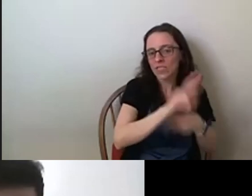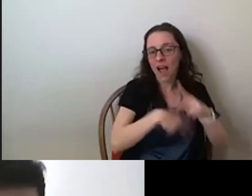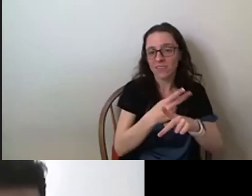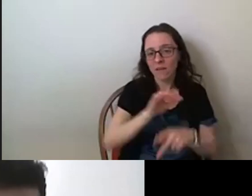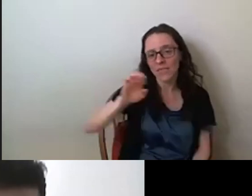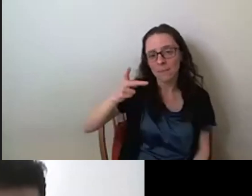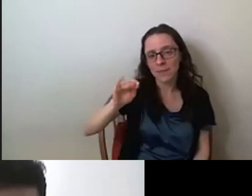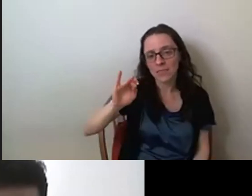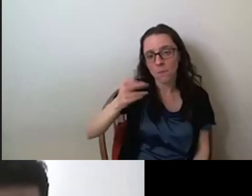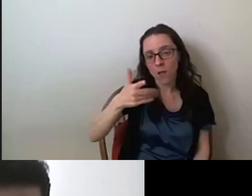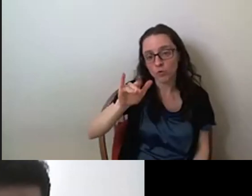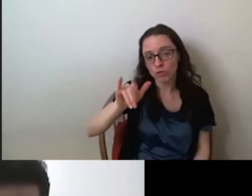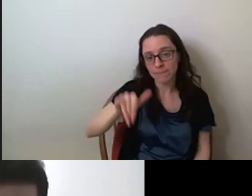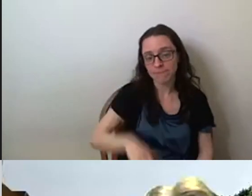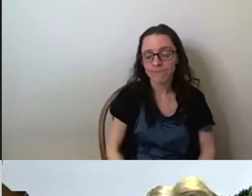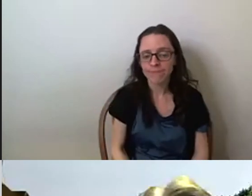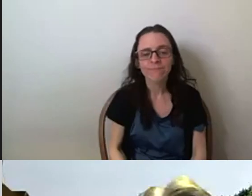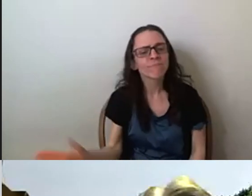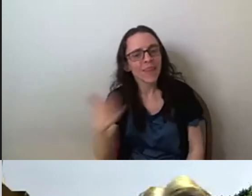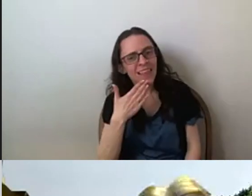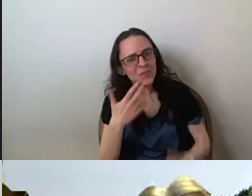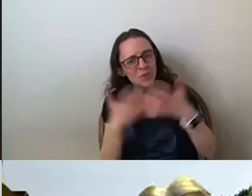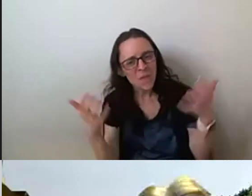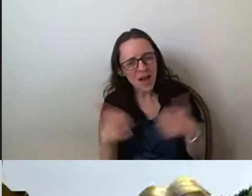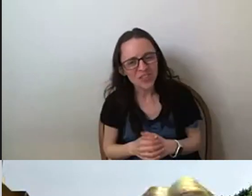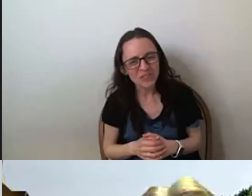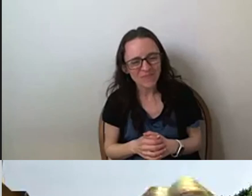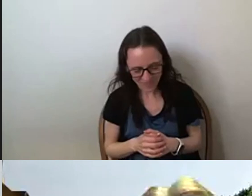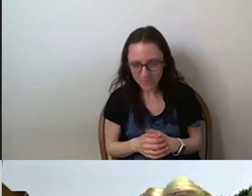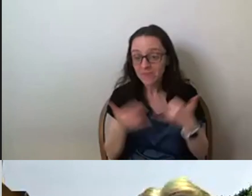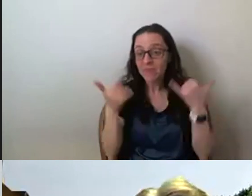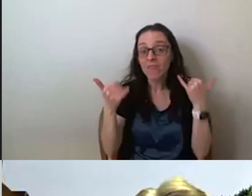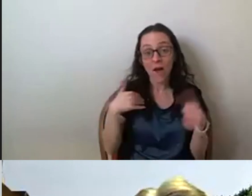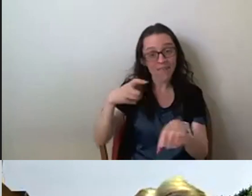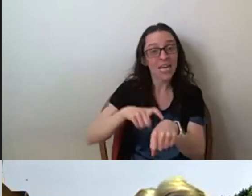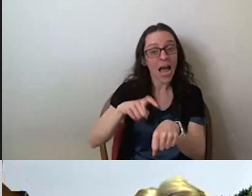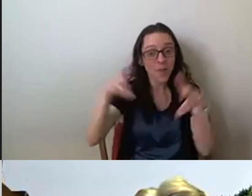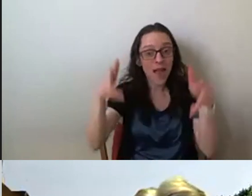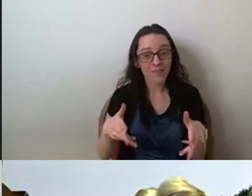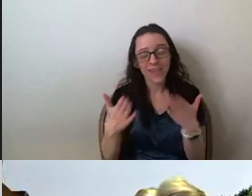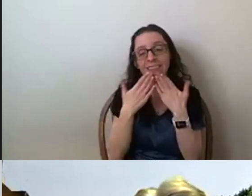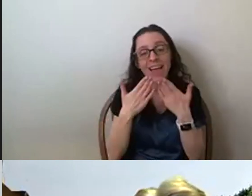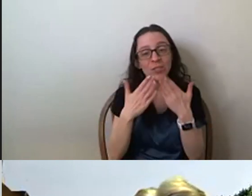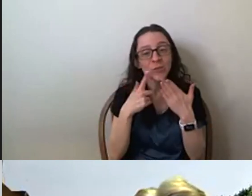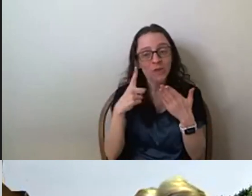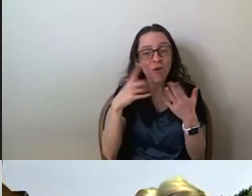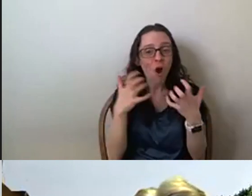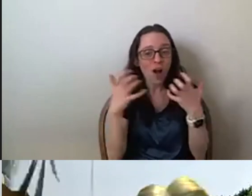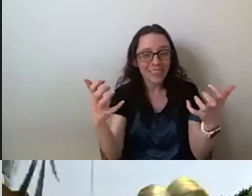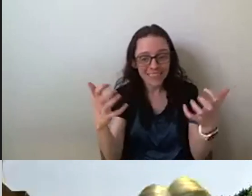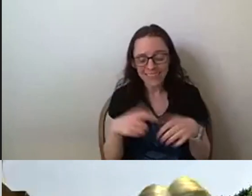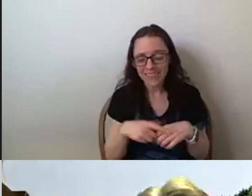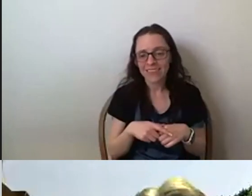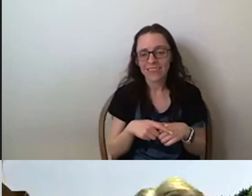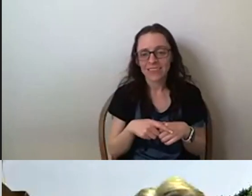Thank you so much. So, um, we do have a bit of time. Thanks to our audience. It's been, it's a lot of